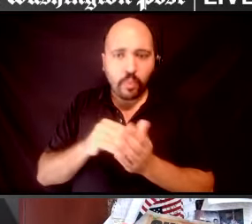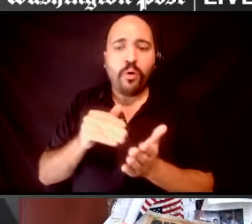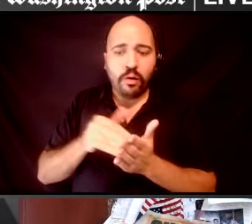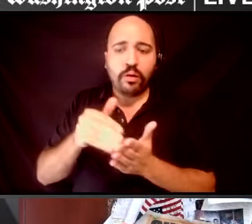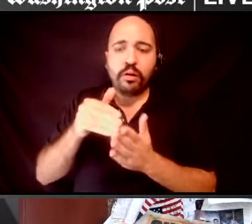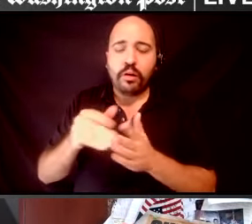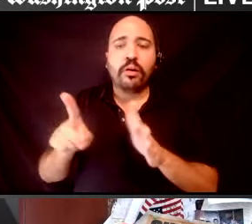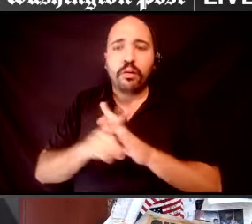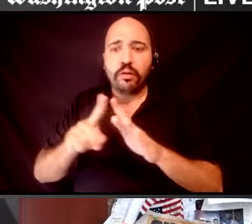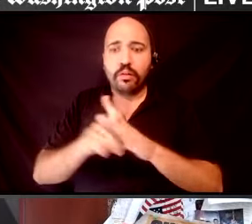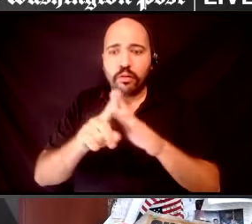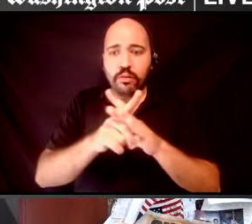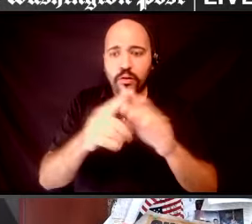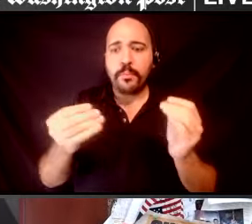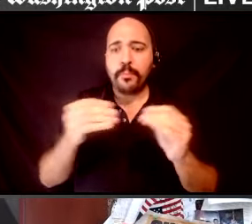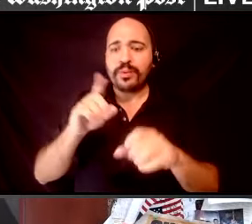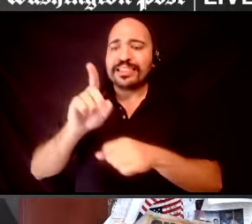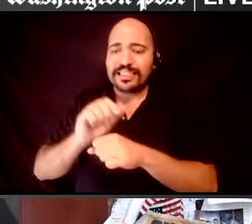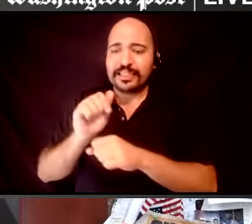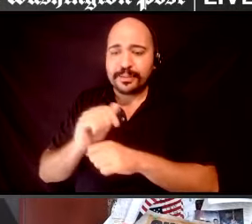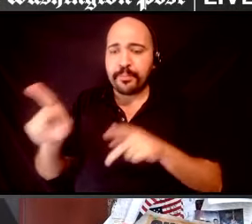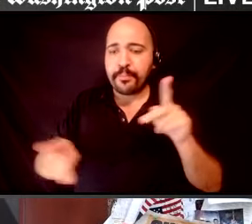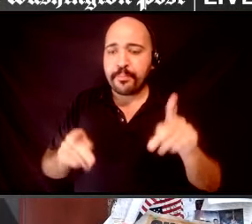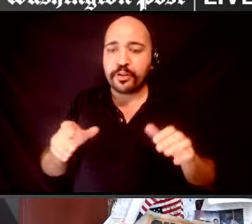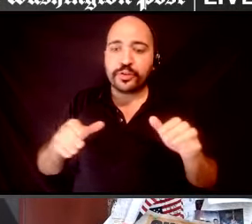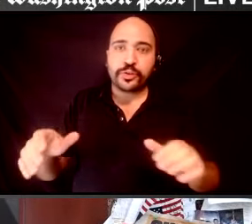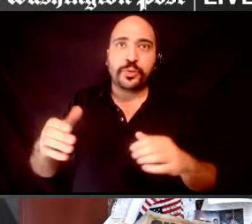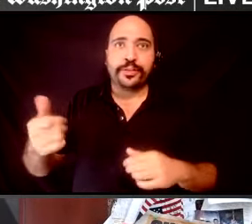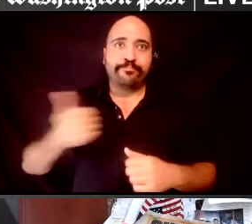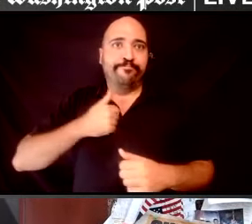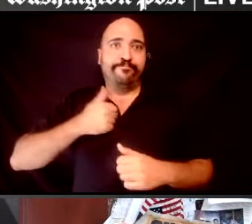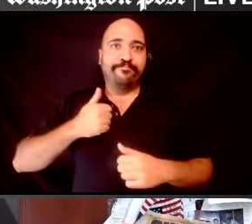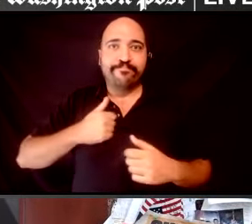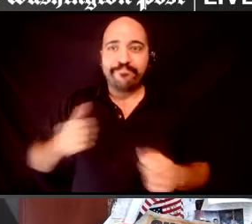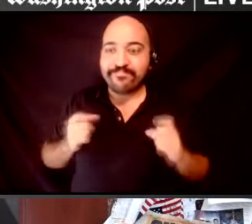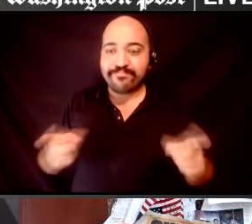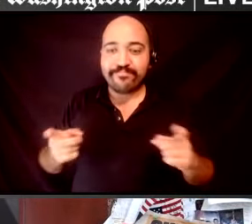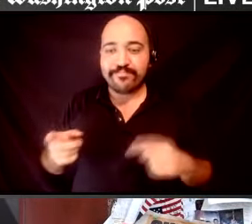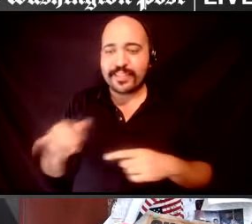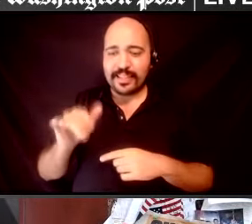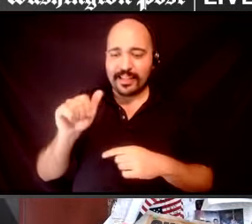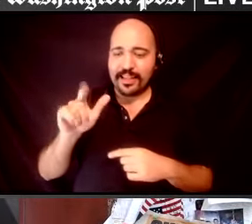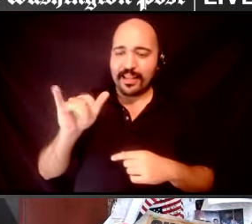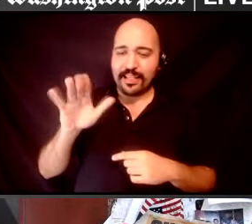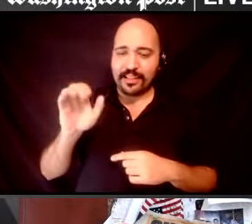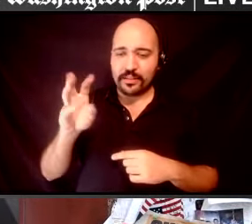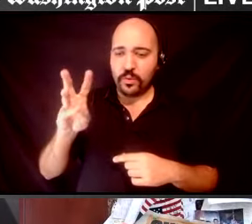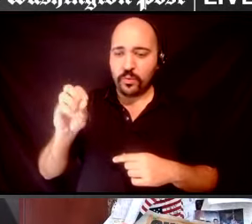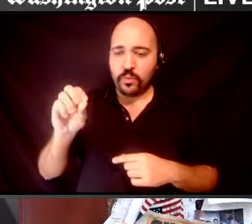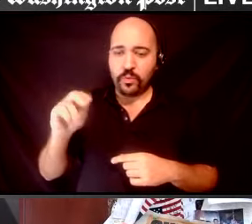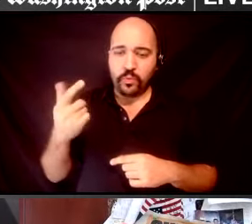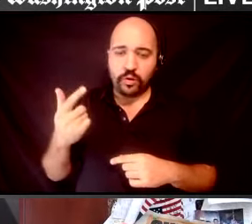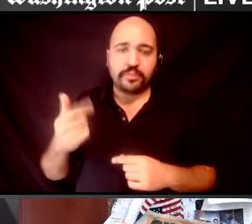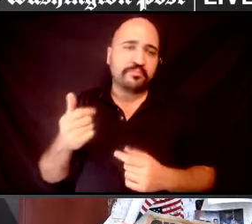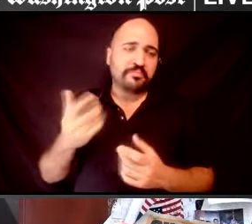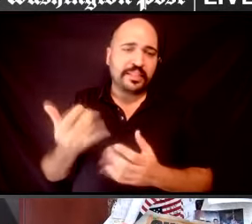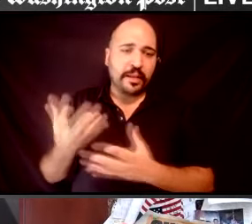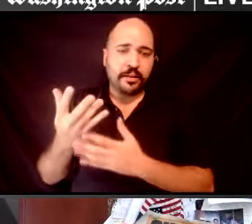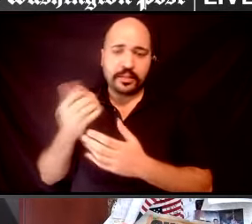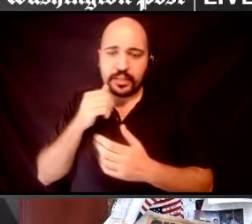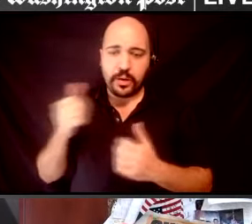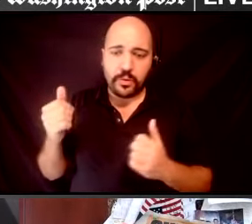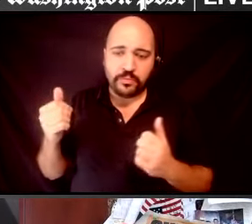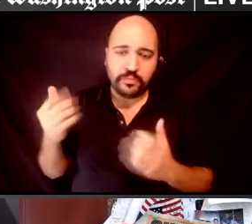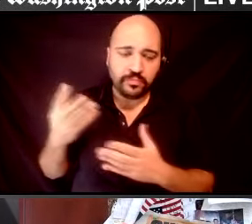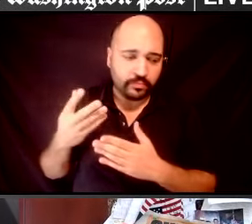more disabled people, you know, doing our own things like Alice Wong, who unfortunately isn't with us today, but her